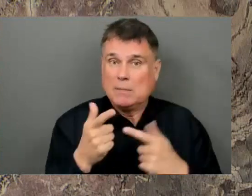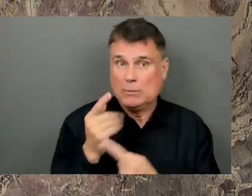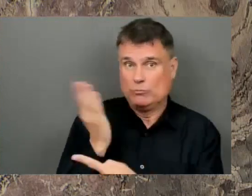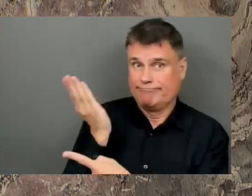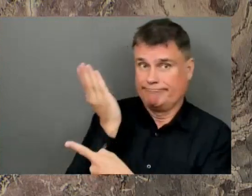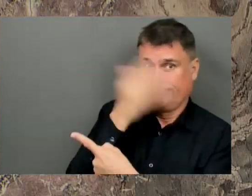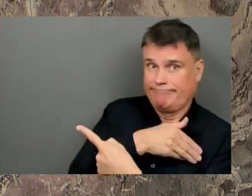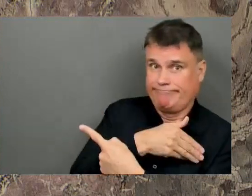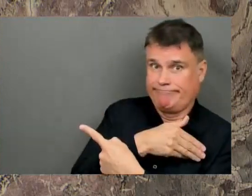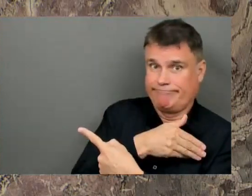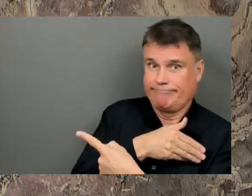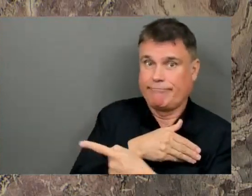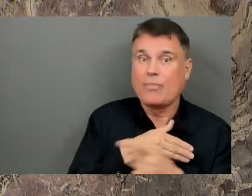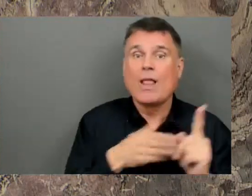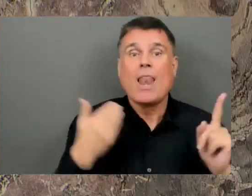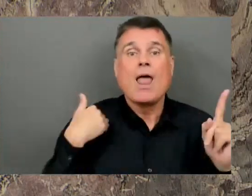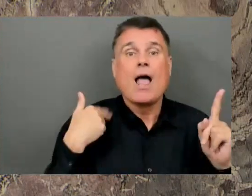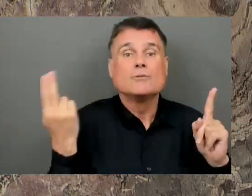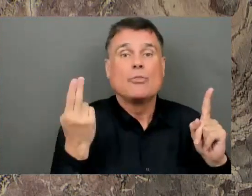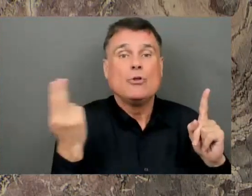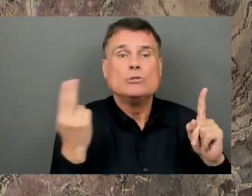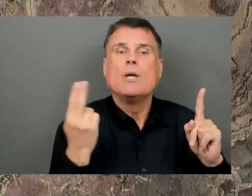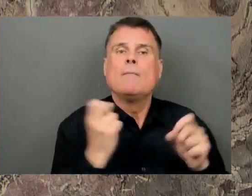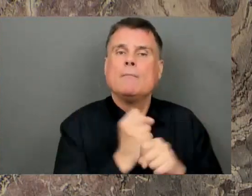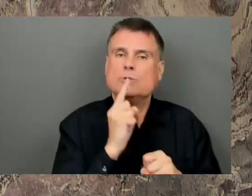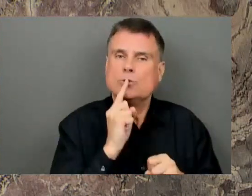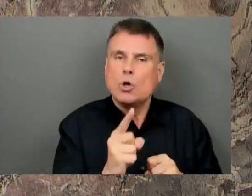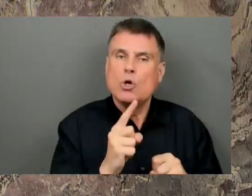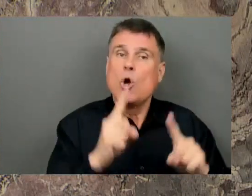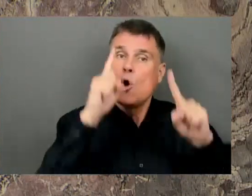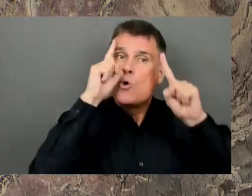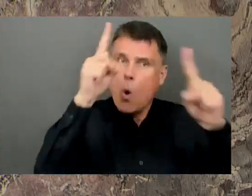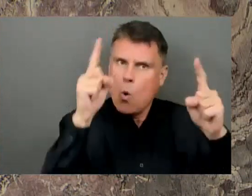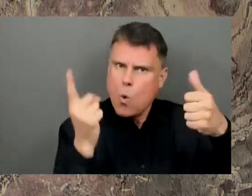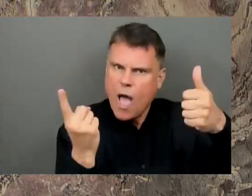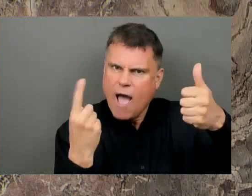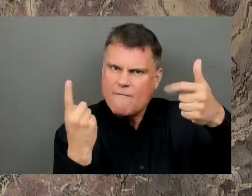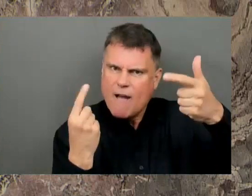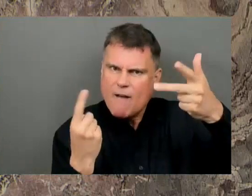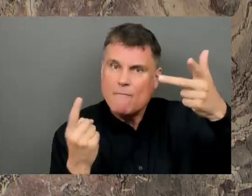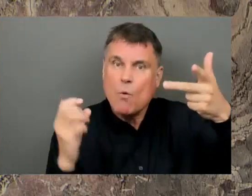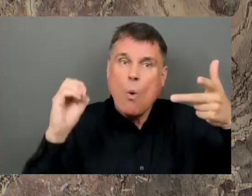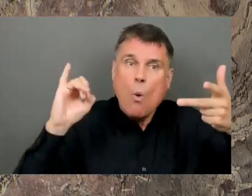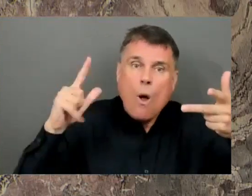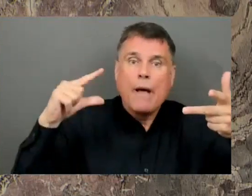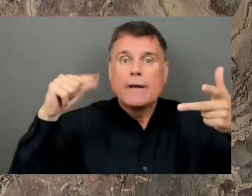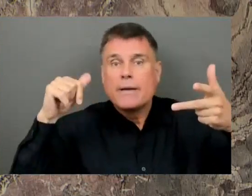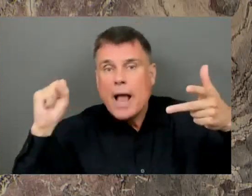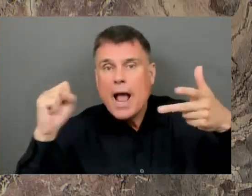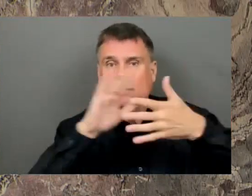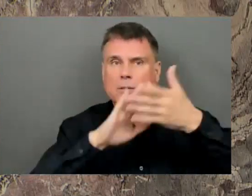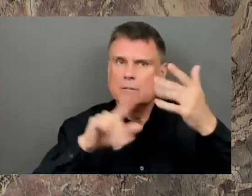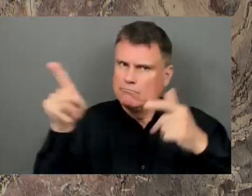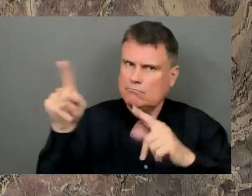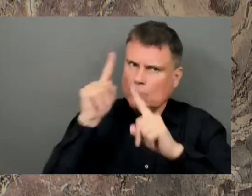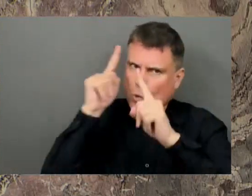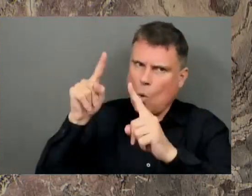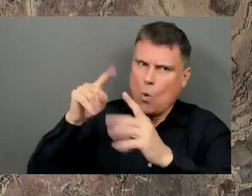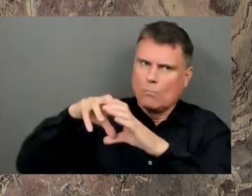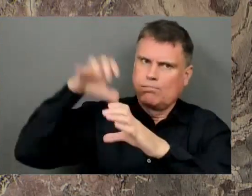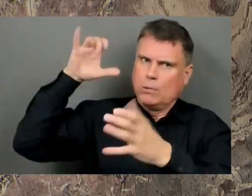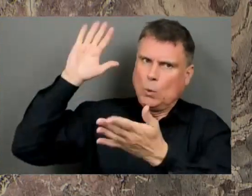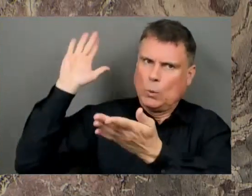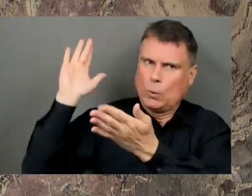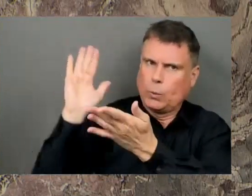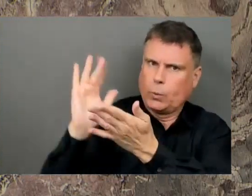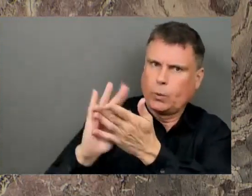hit our climate targets for the oil and gas sector and support the transition to clean, renewable energy for British Columbians